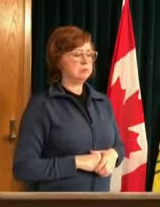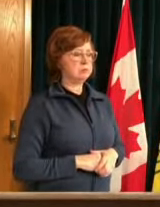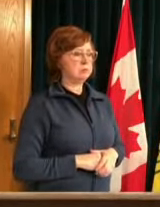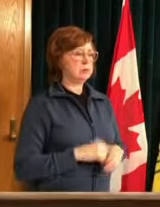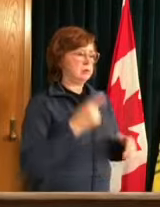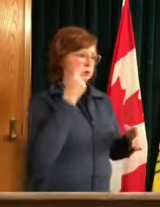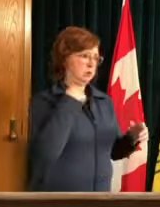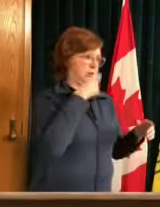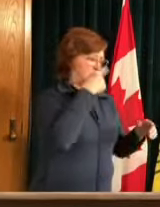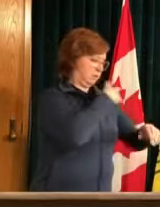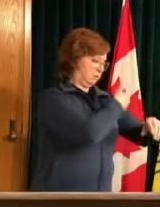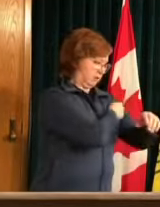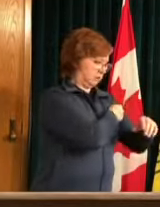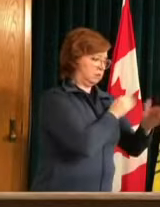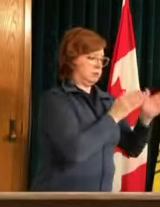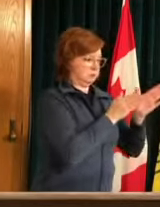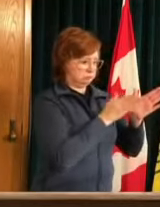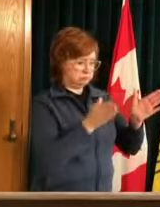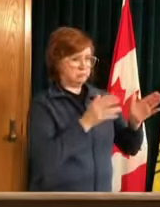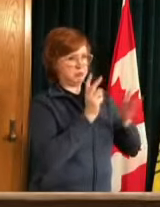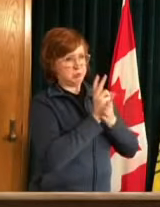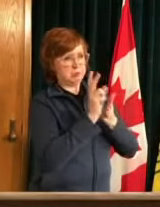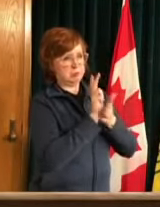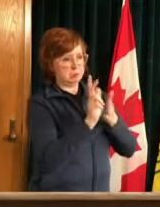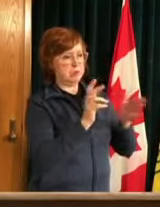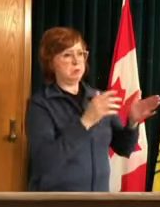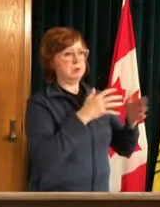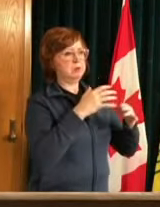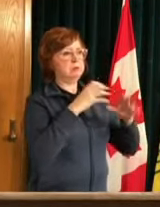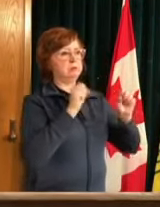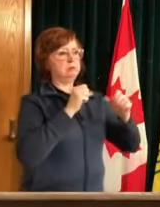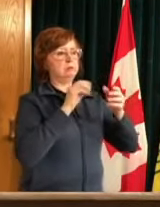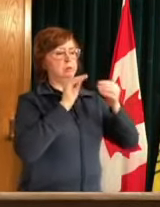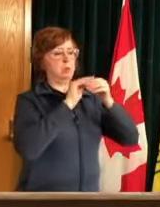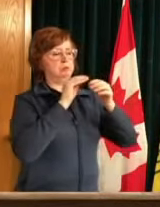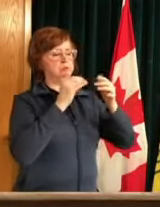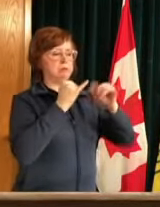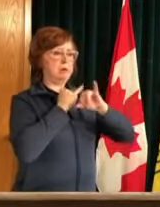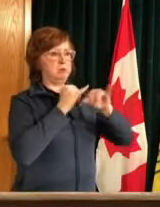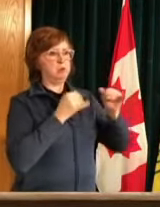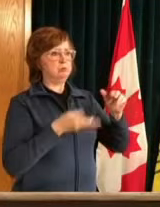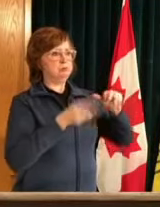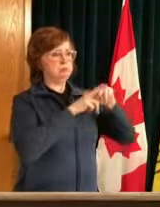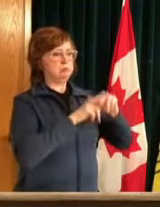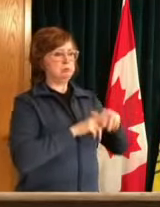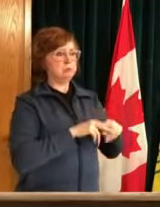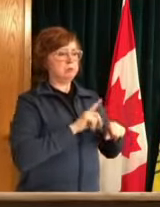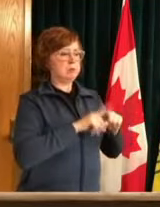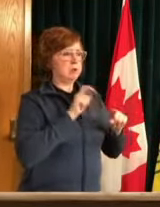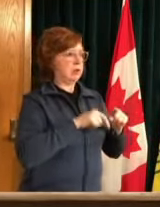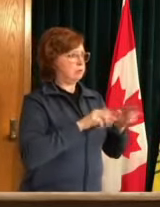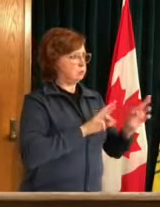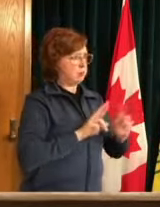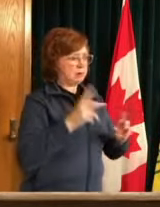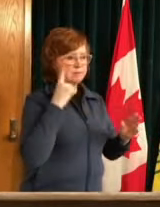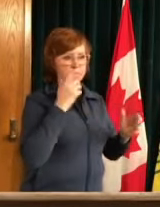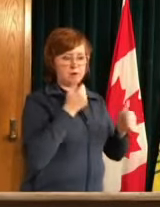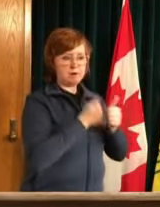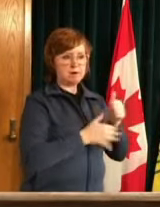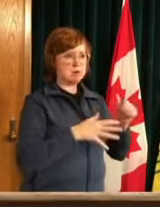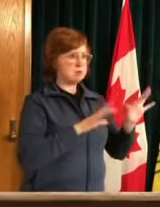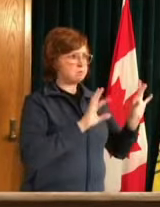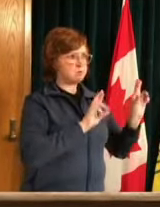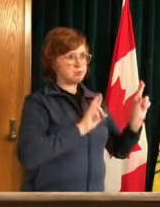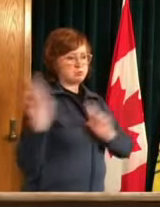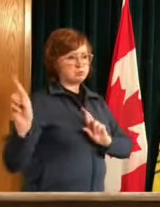vaccination date and when they ultimately are are effective um that we we should be prepared for what that looks like and so today i would say